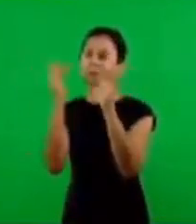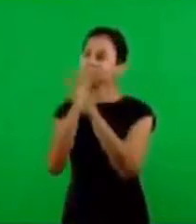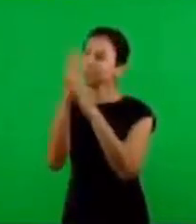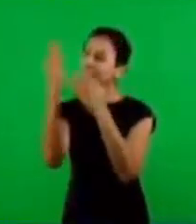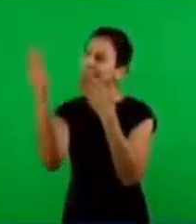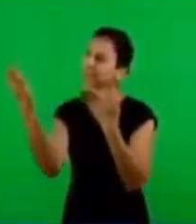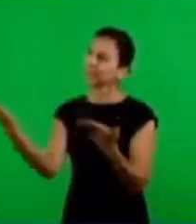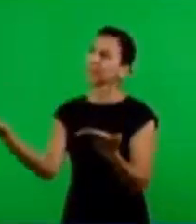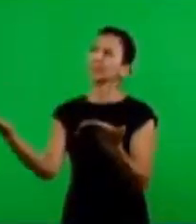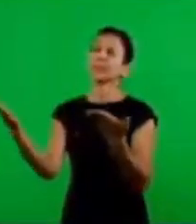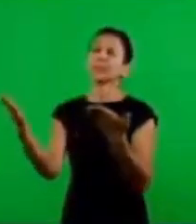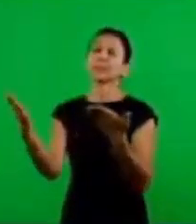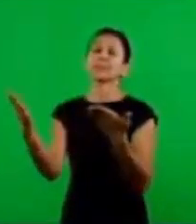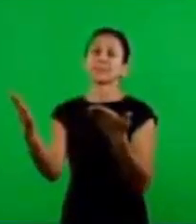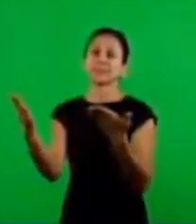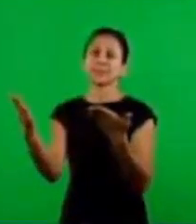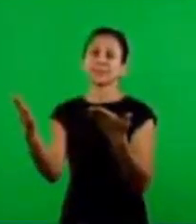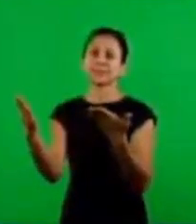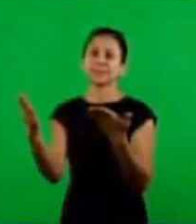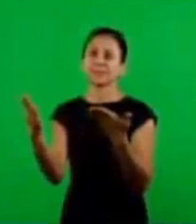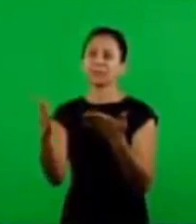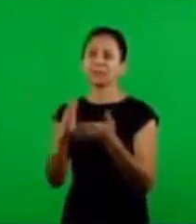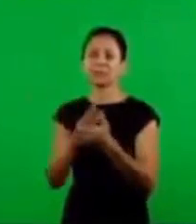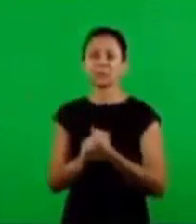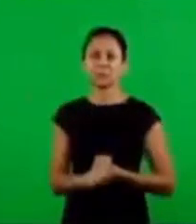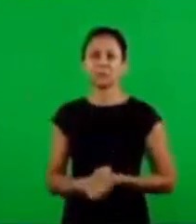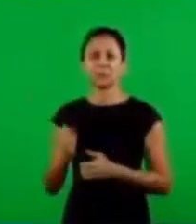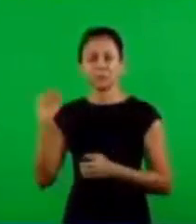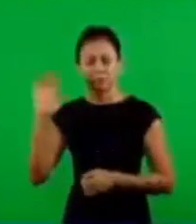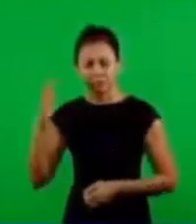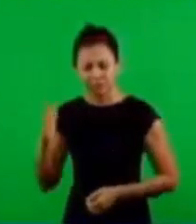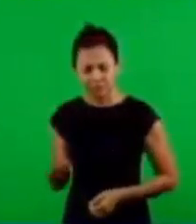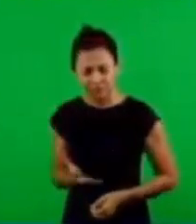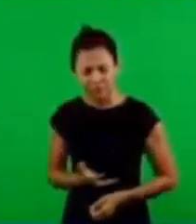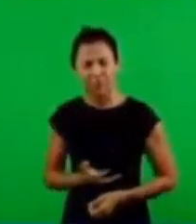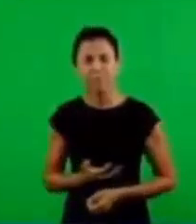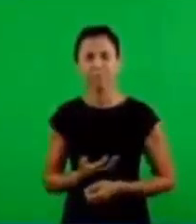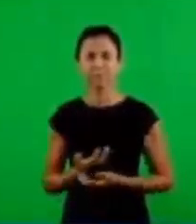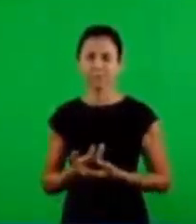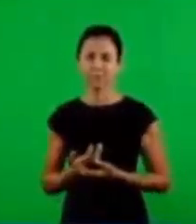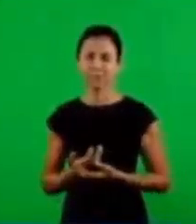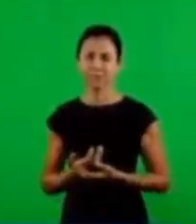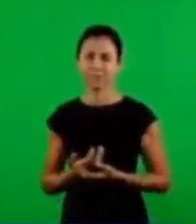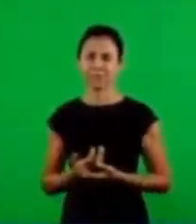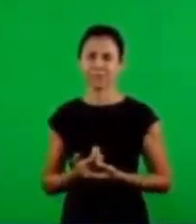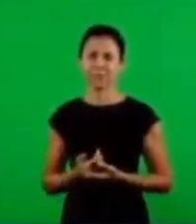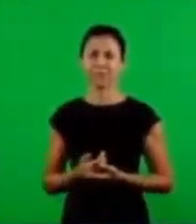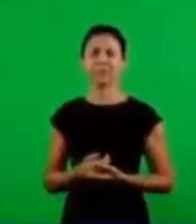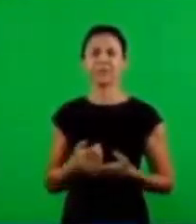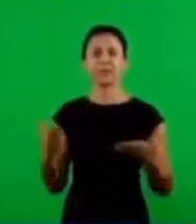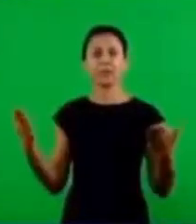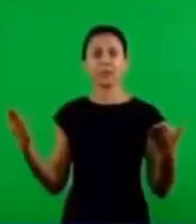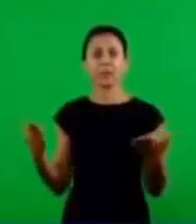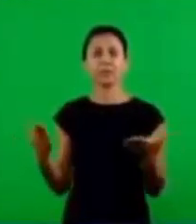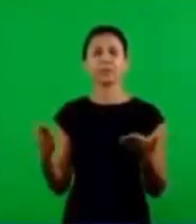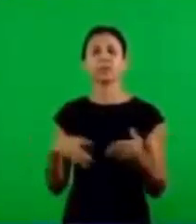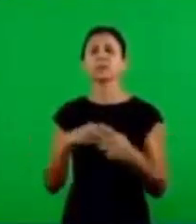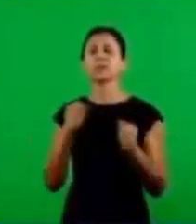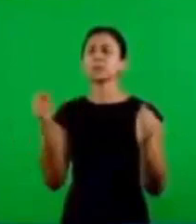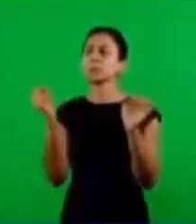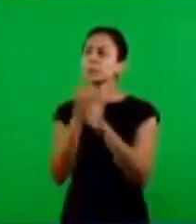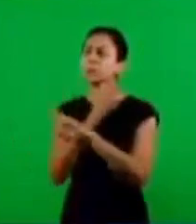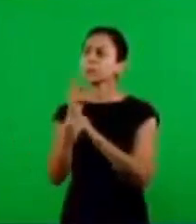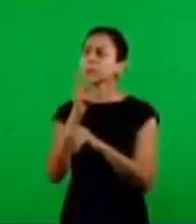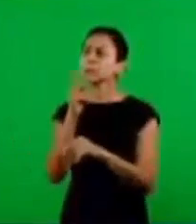offer glorification and sacrifice, our sacrifice, adoration. This is what we are doing this year.